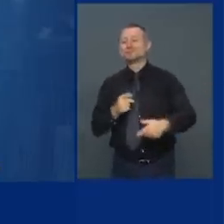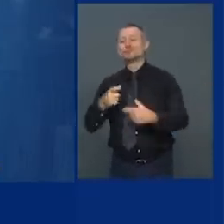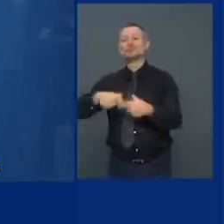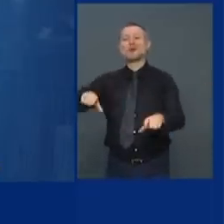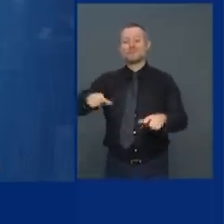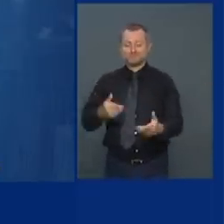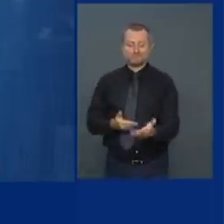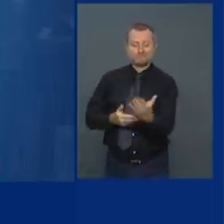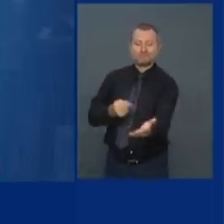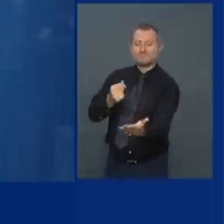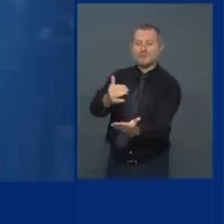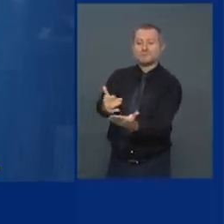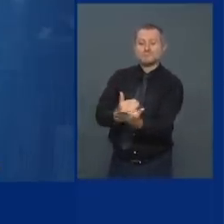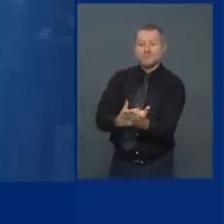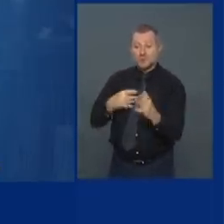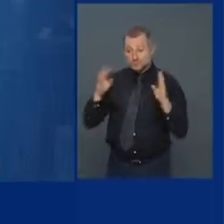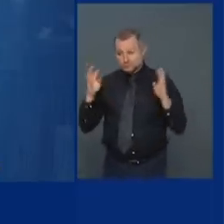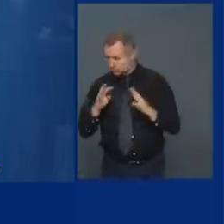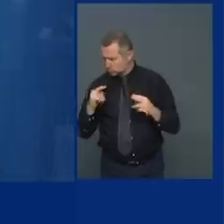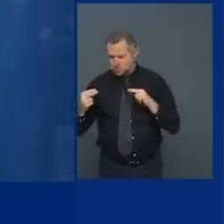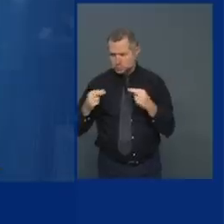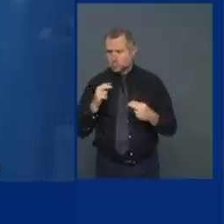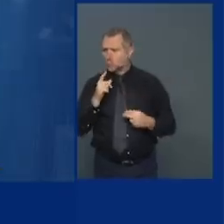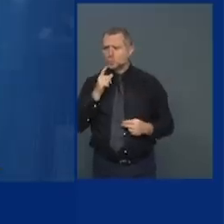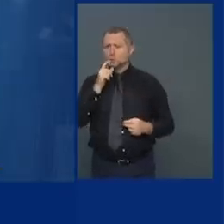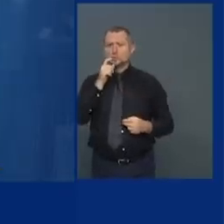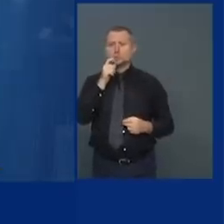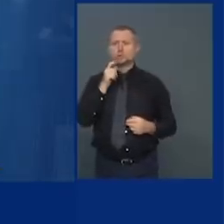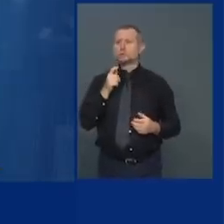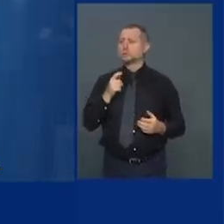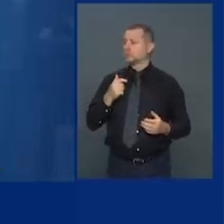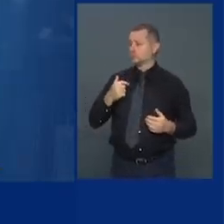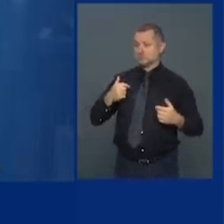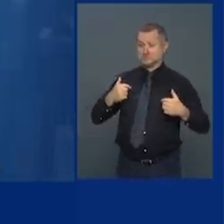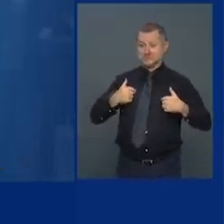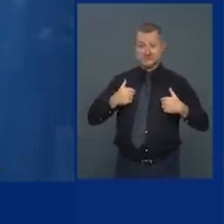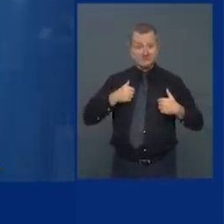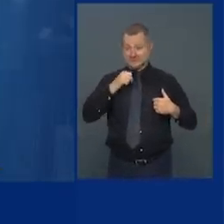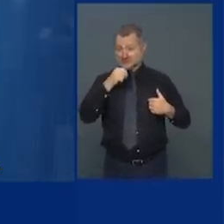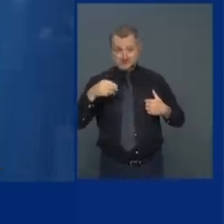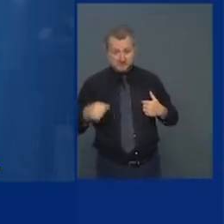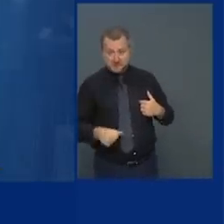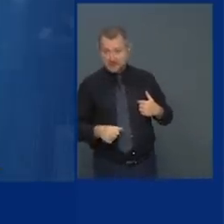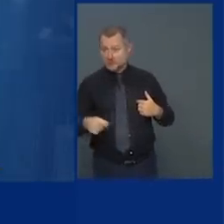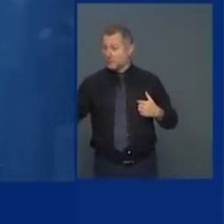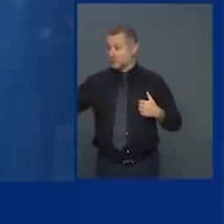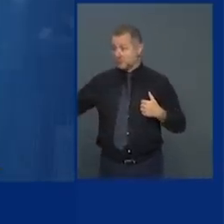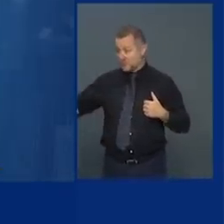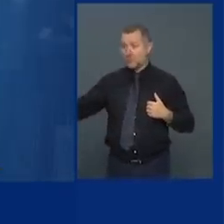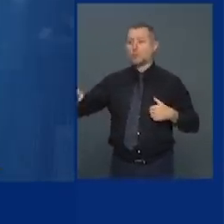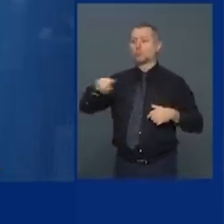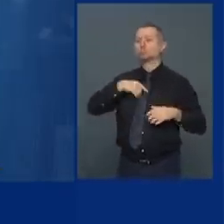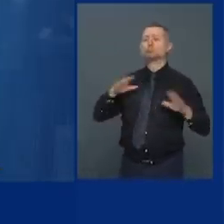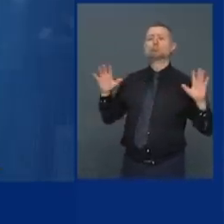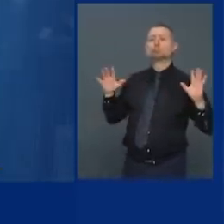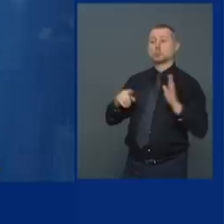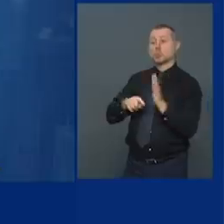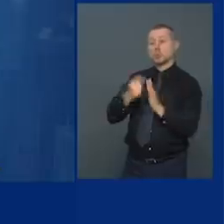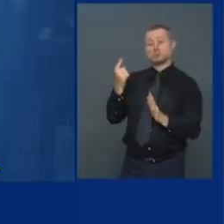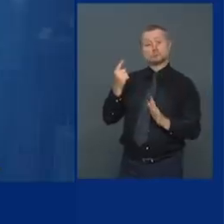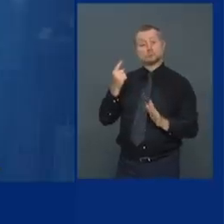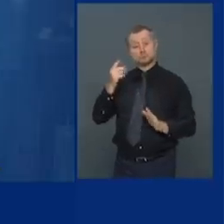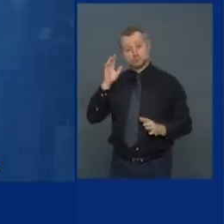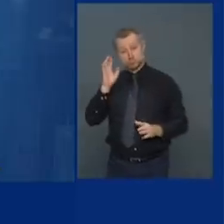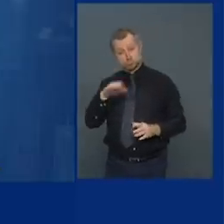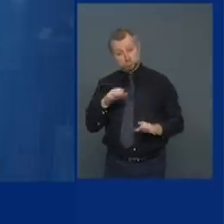if you're not liable for the check don't touch it once you pick up that check and look